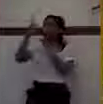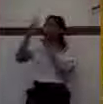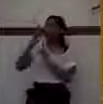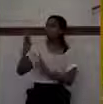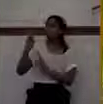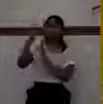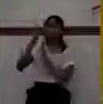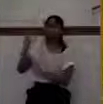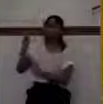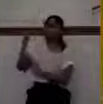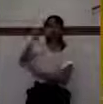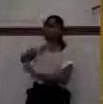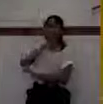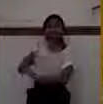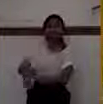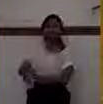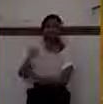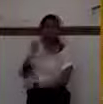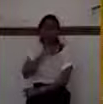no deception.